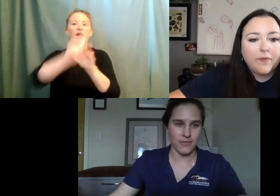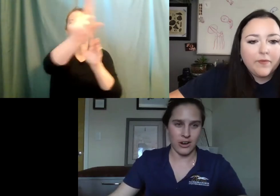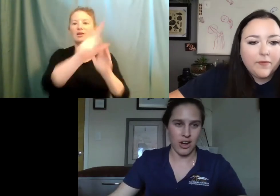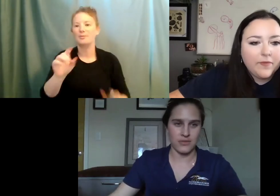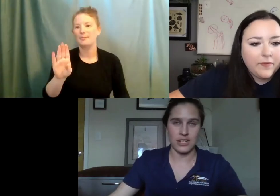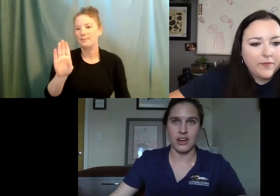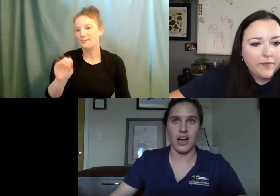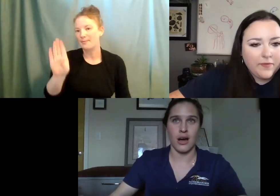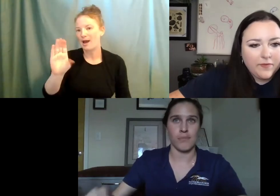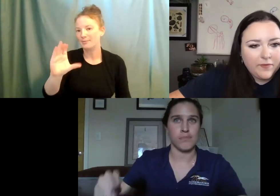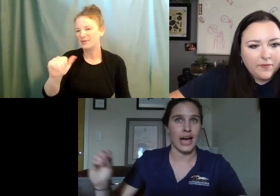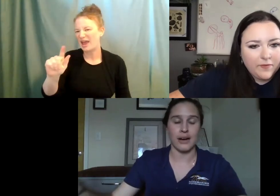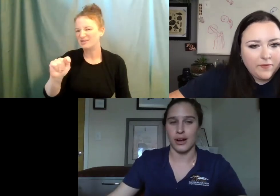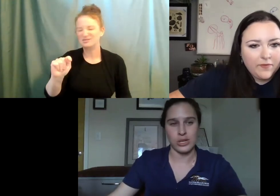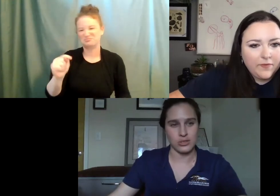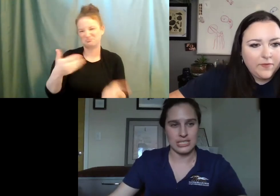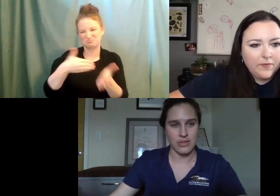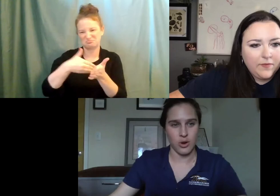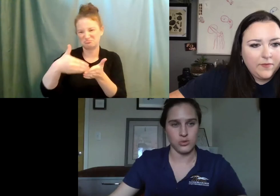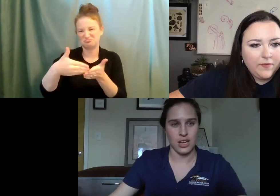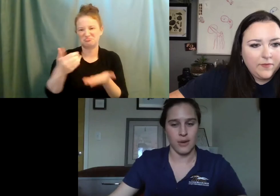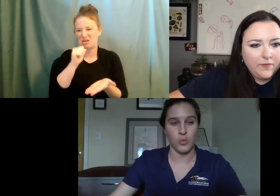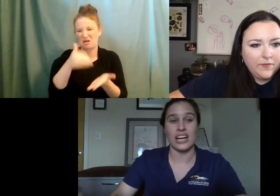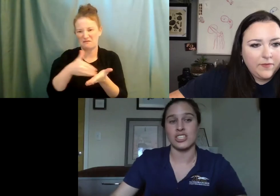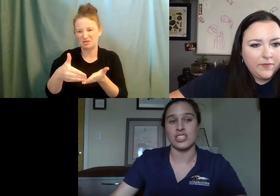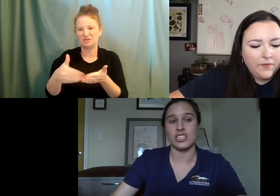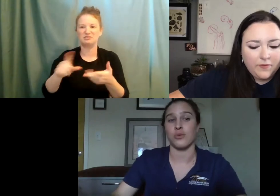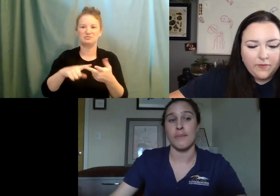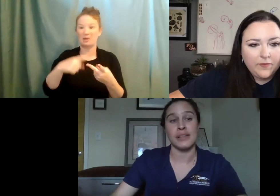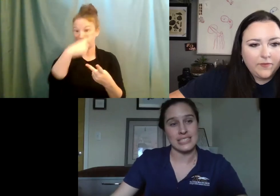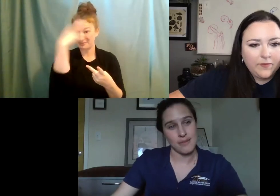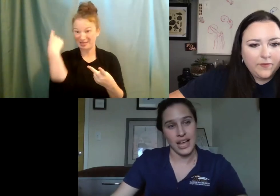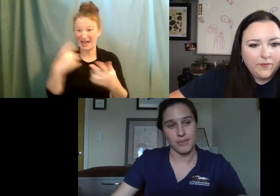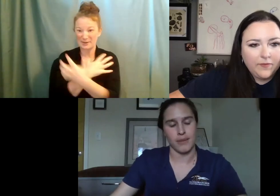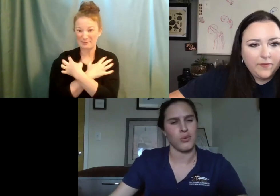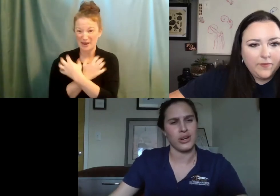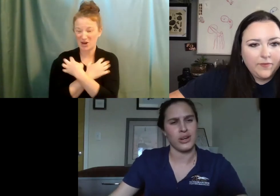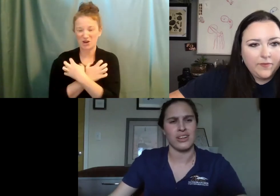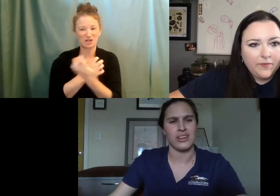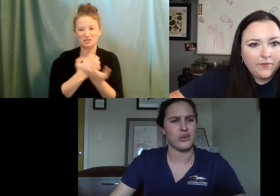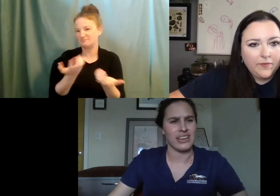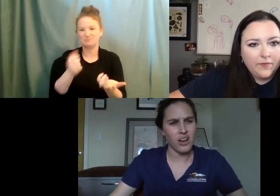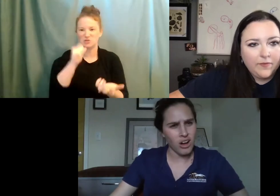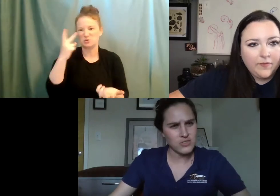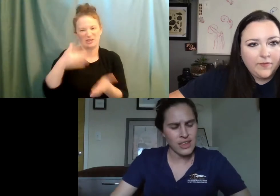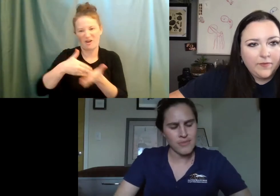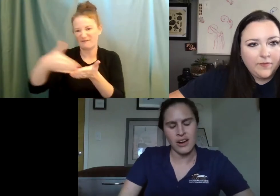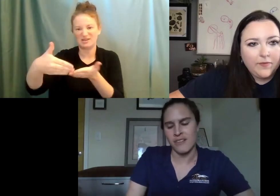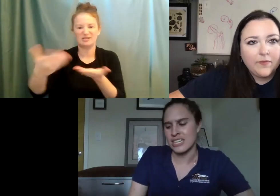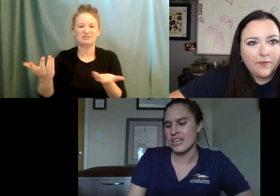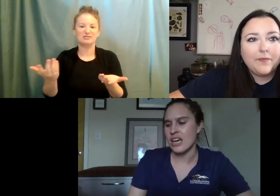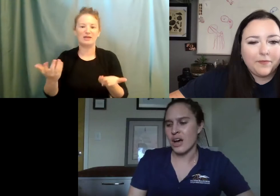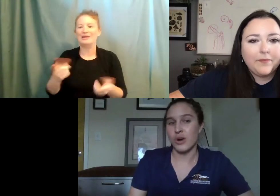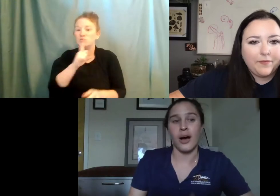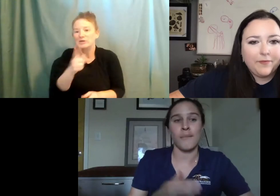don't see them very often. Um, black bear, we don't see those. Um, we actually can't rehabilitate black bear, but we don't even really get calls for them that